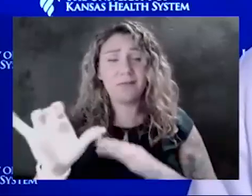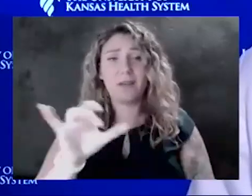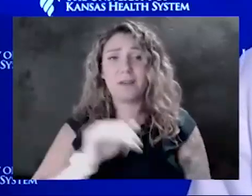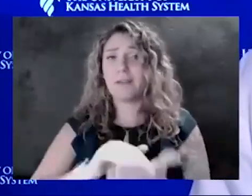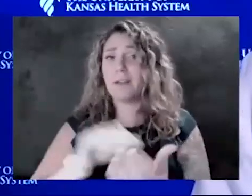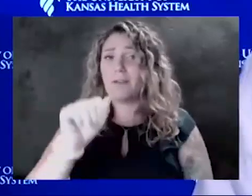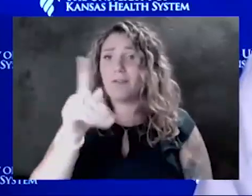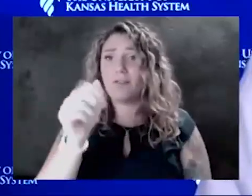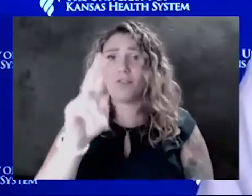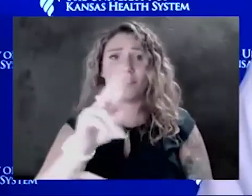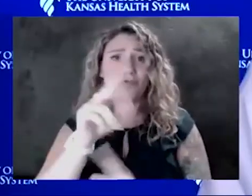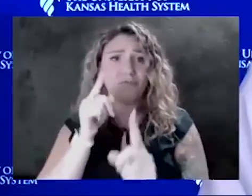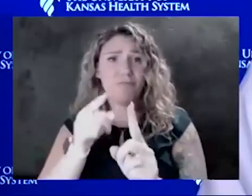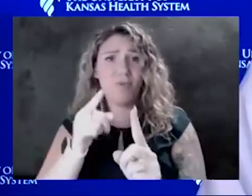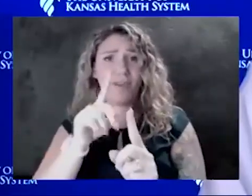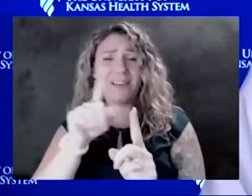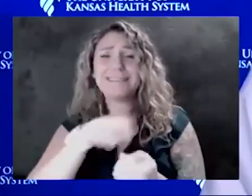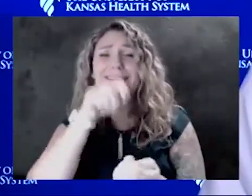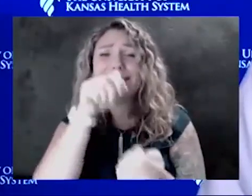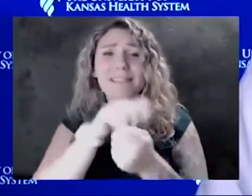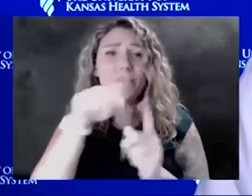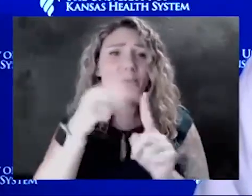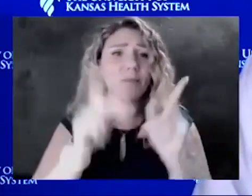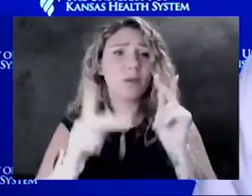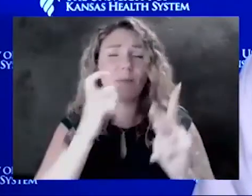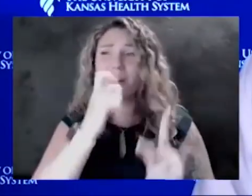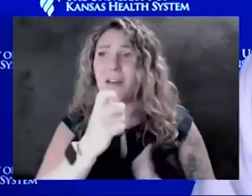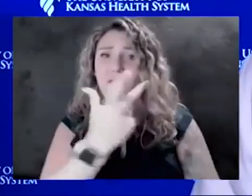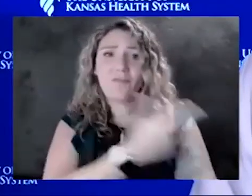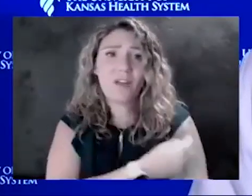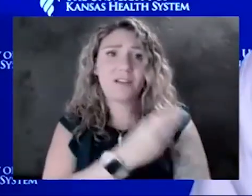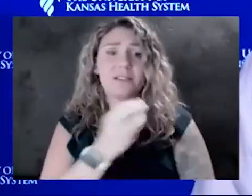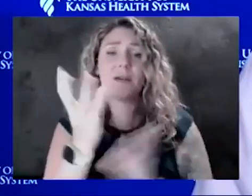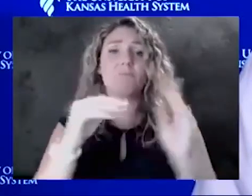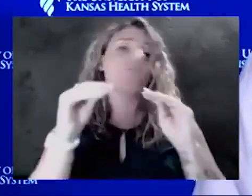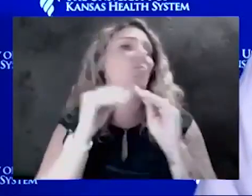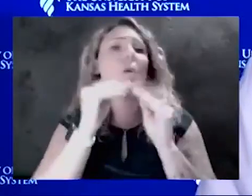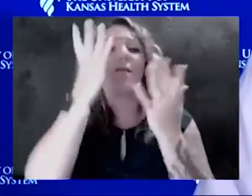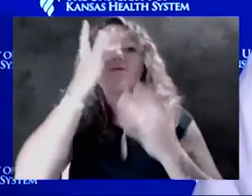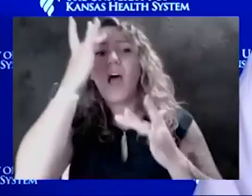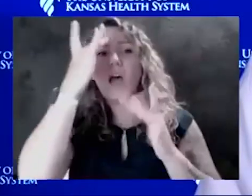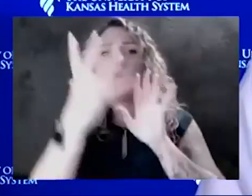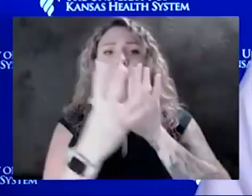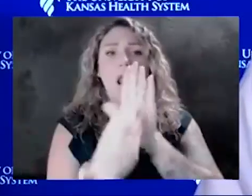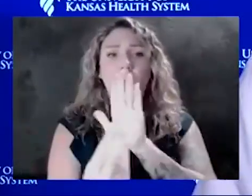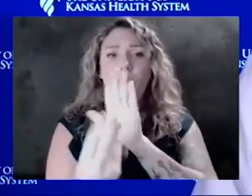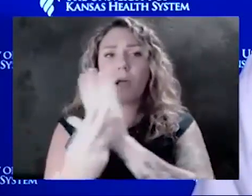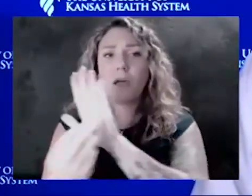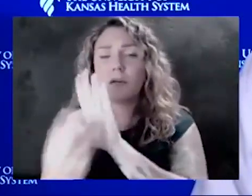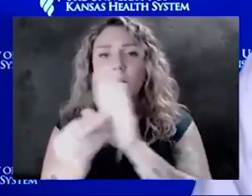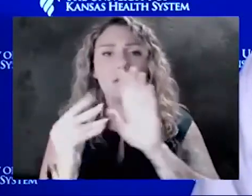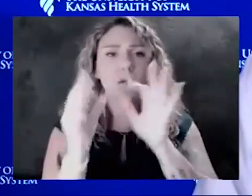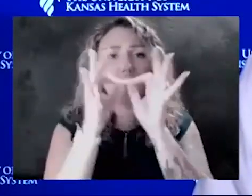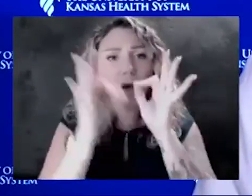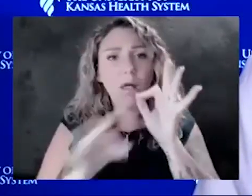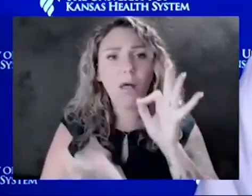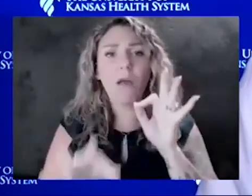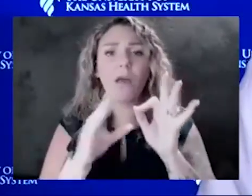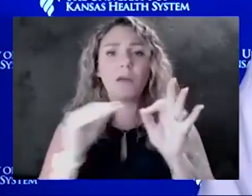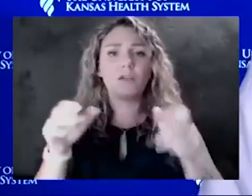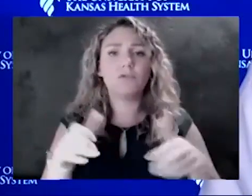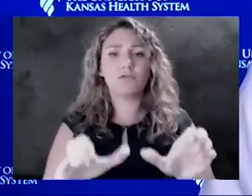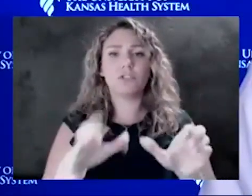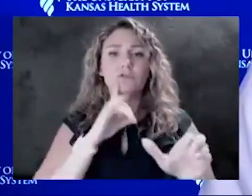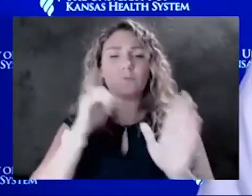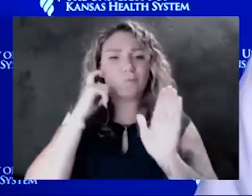when you have people who are unvaccinated and you have more viral replication, you have the chance to identify and create those variants that